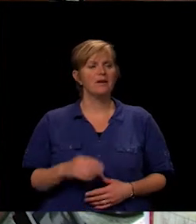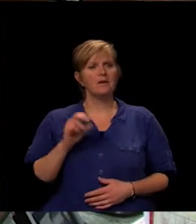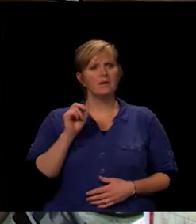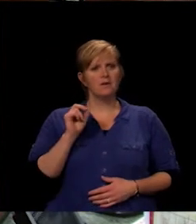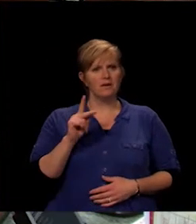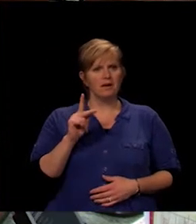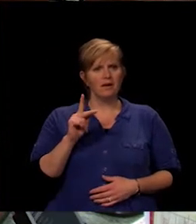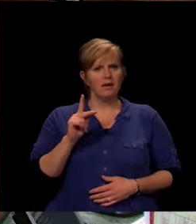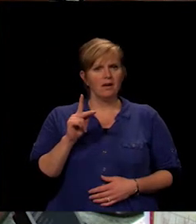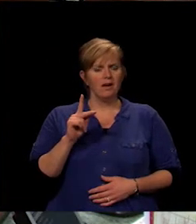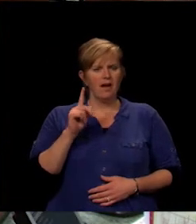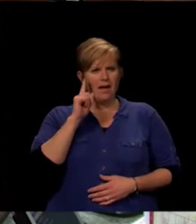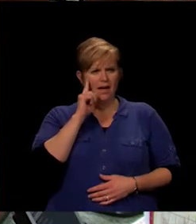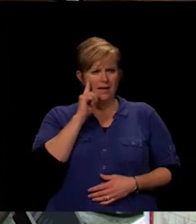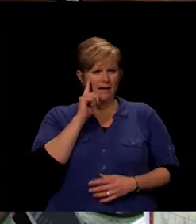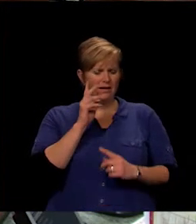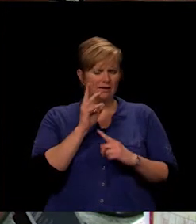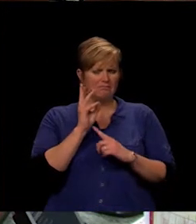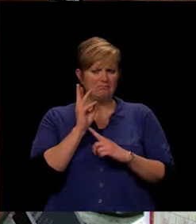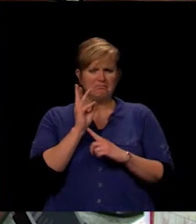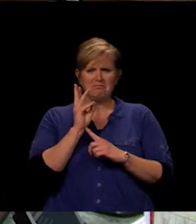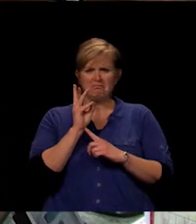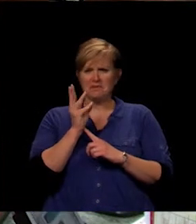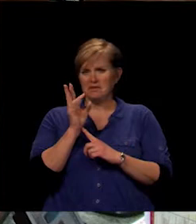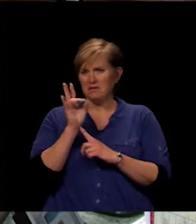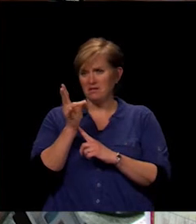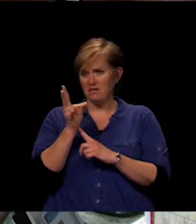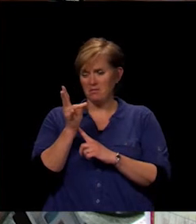six, seven minutes, John.